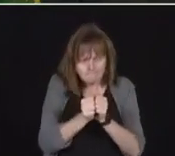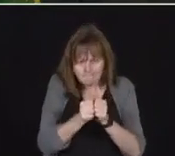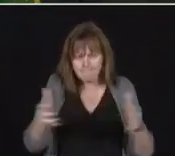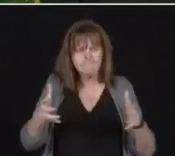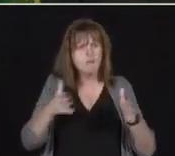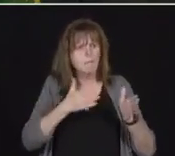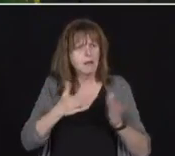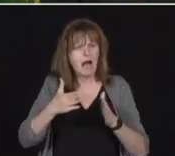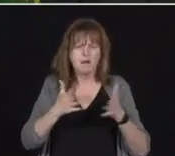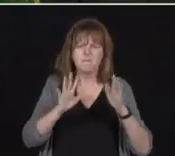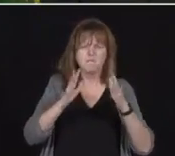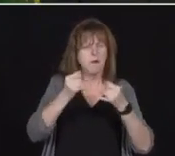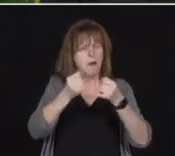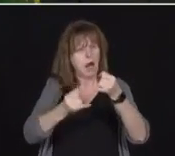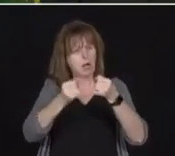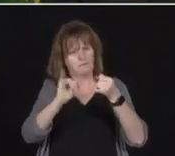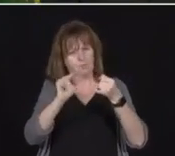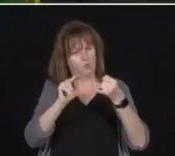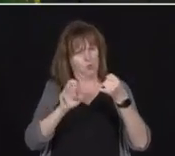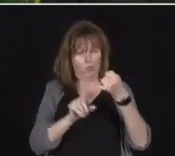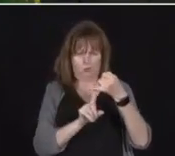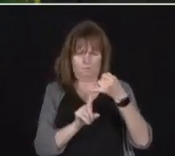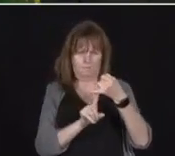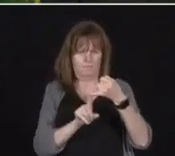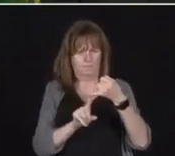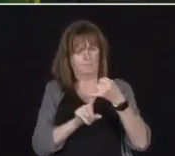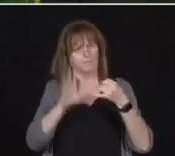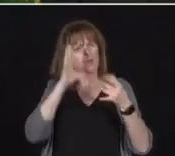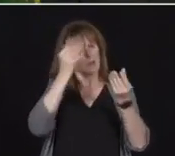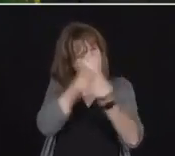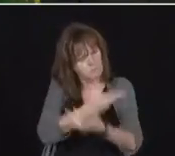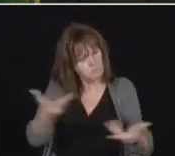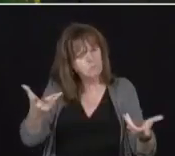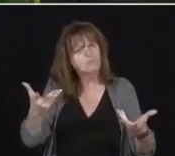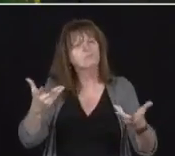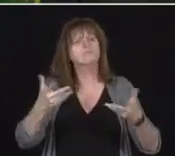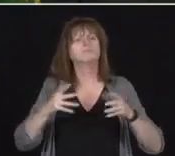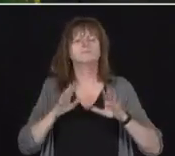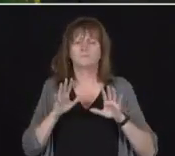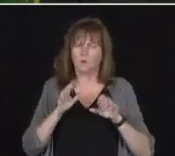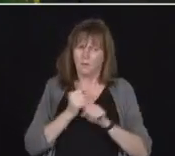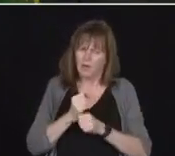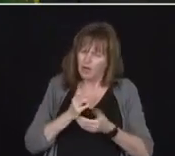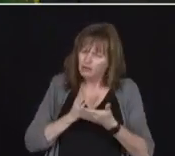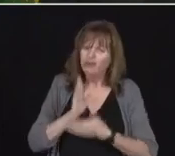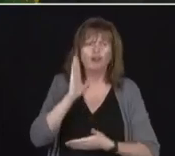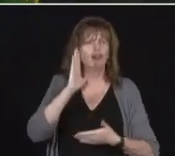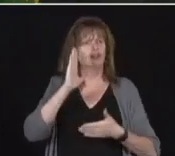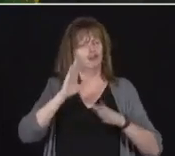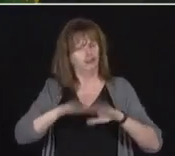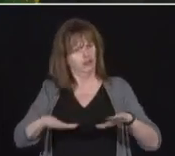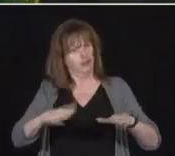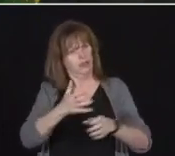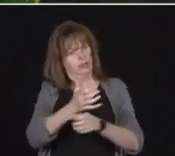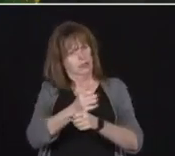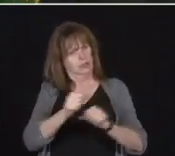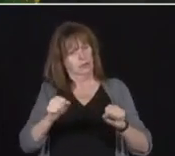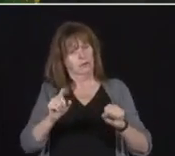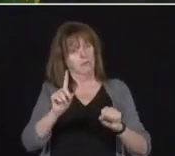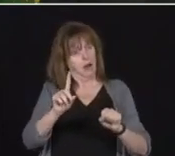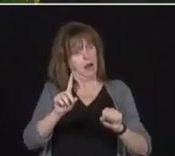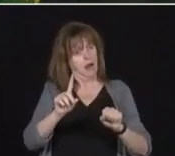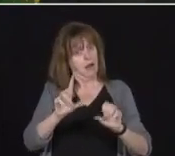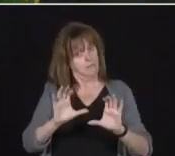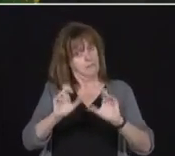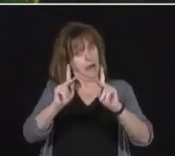end of June, and give some certainty to everyone that we are coming up with a plan that will keep your child safe, but allow them to return in the fall is the plan for September.